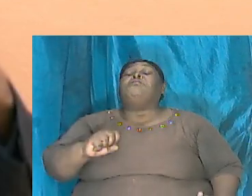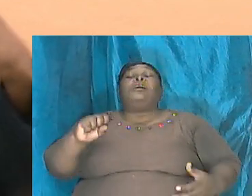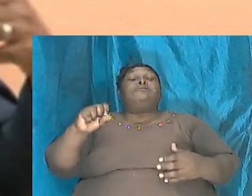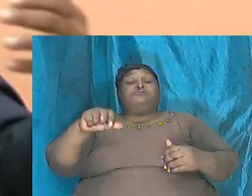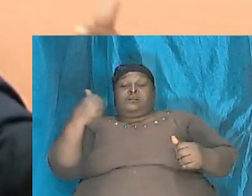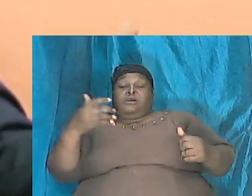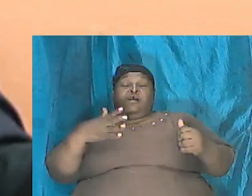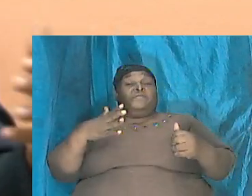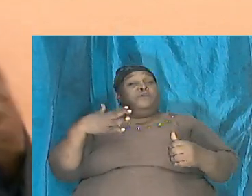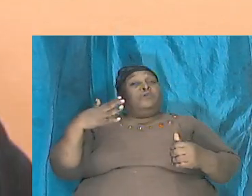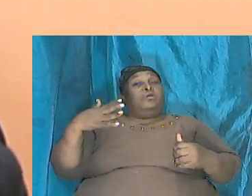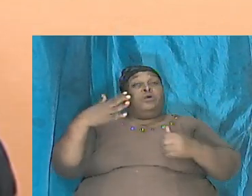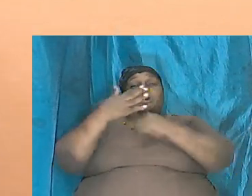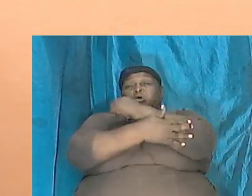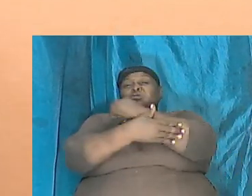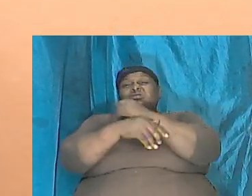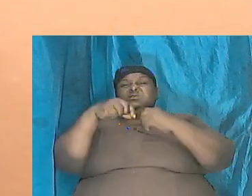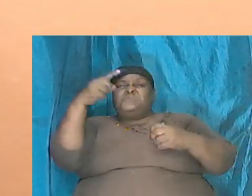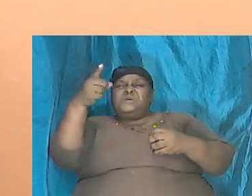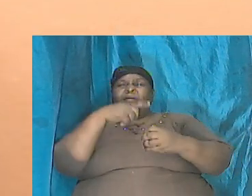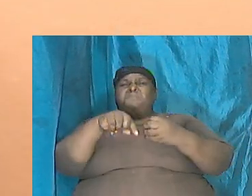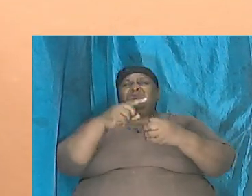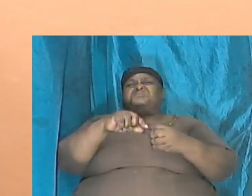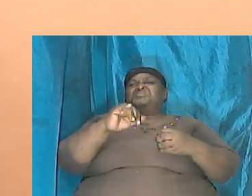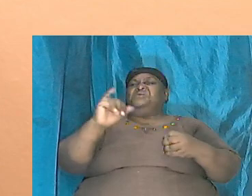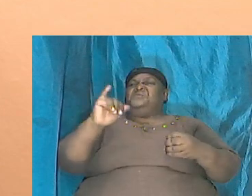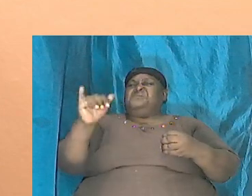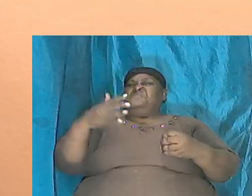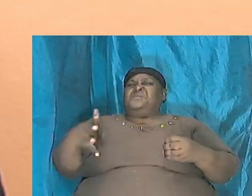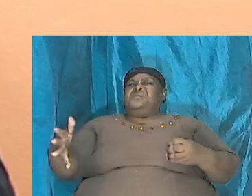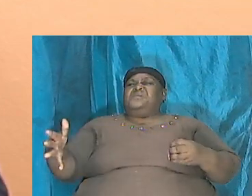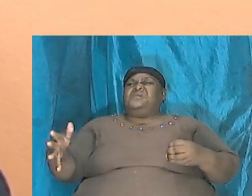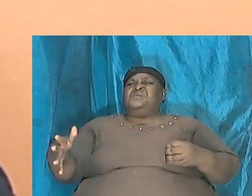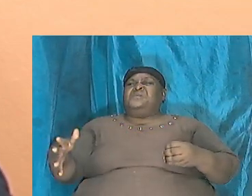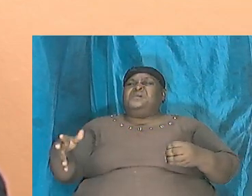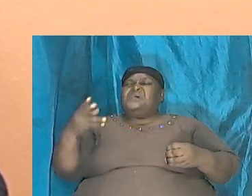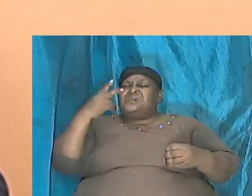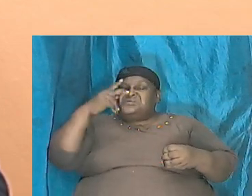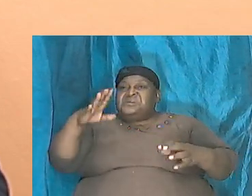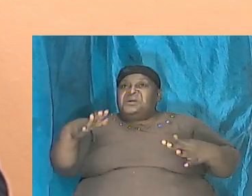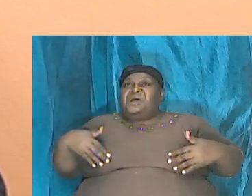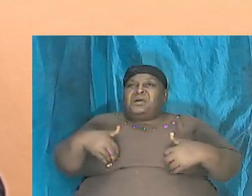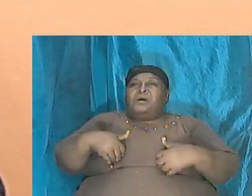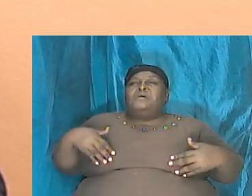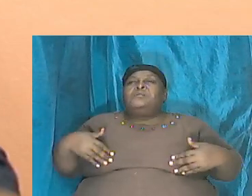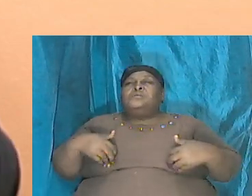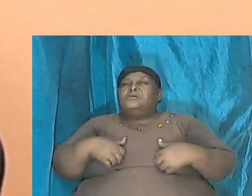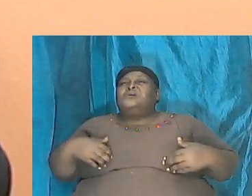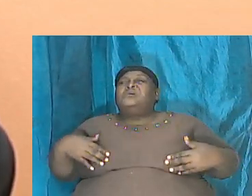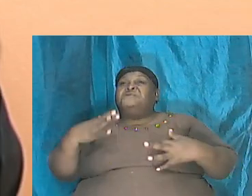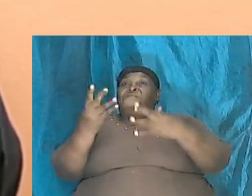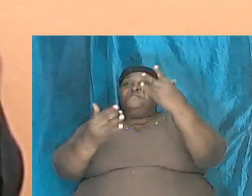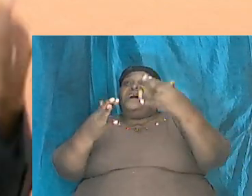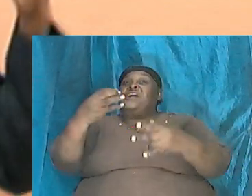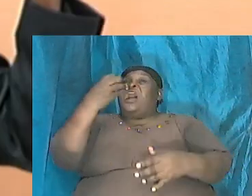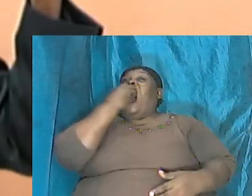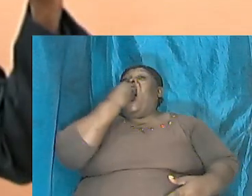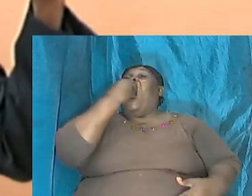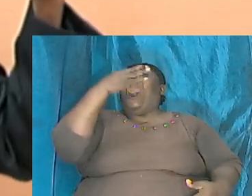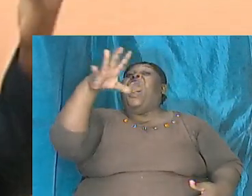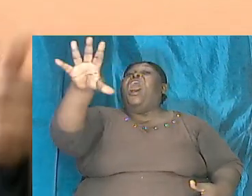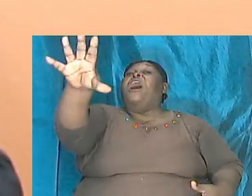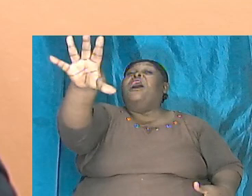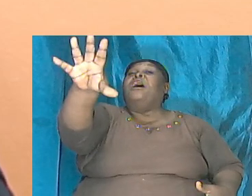countries, it speaks about the same thing. You see the symbols, you see the animals drawn with fire coming out of their mouth. Is this just